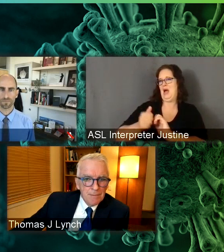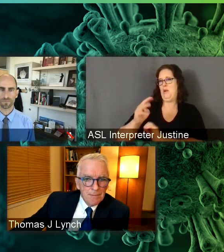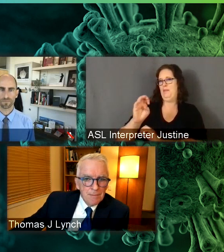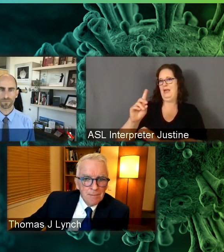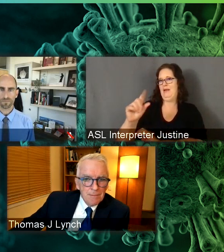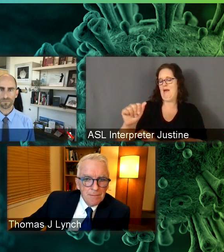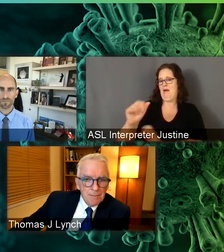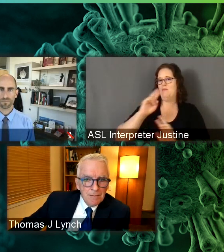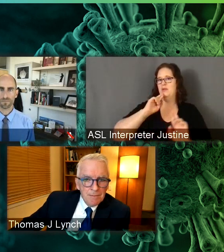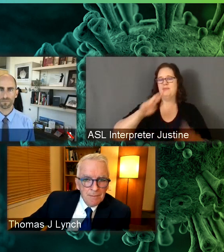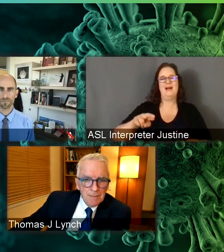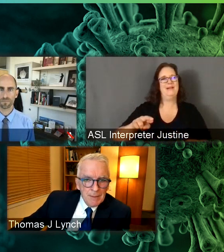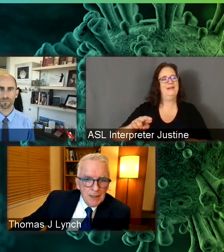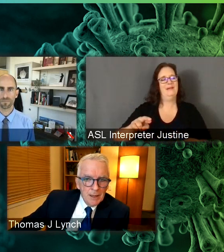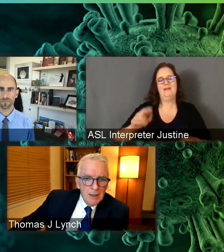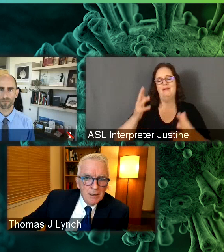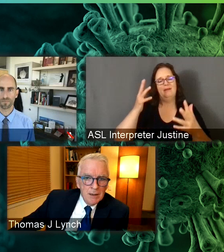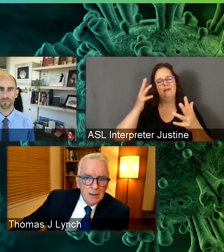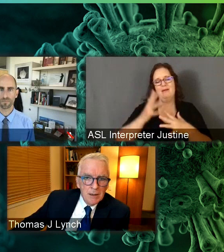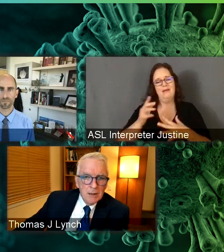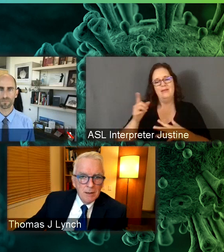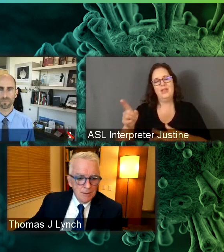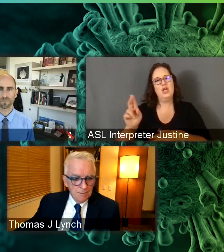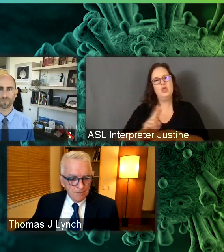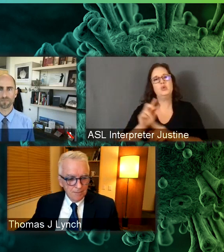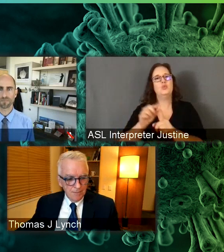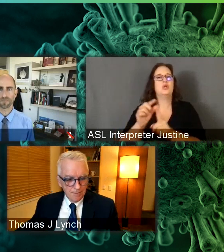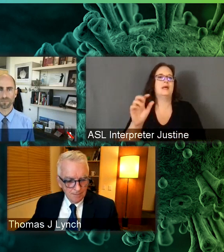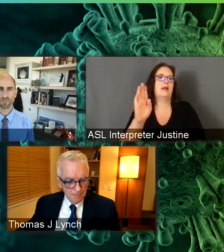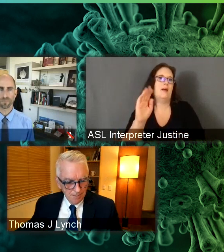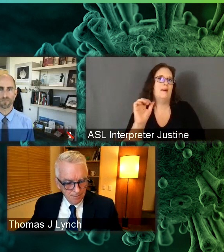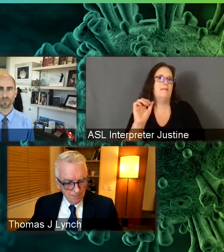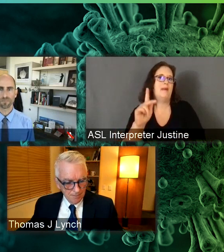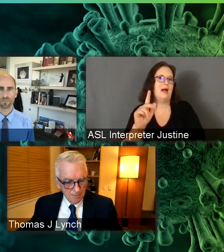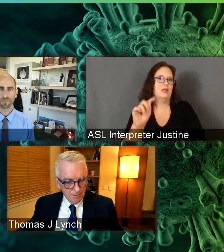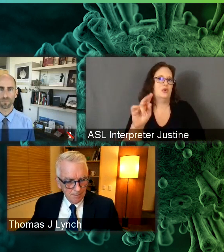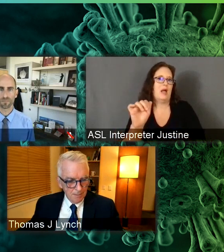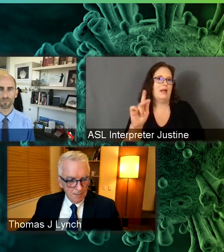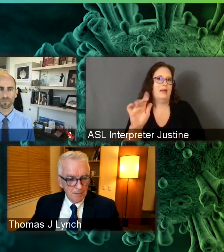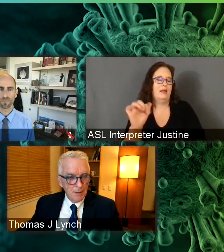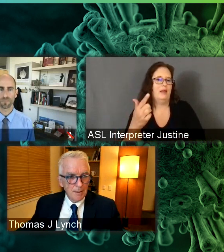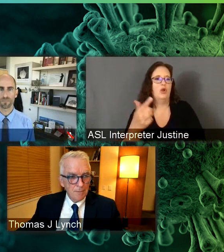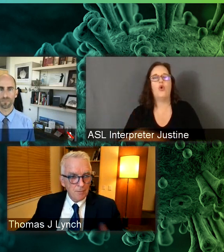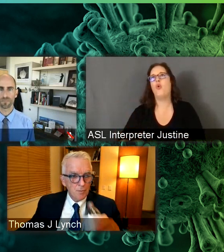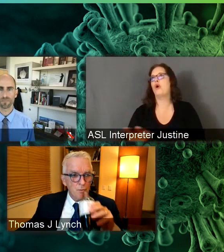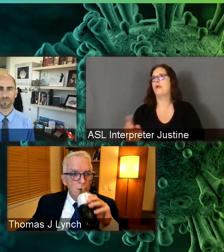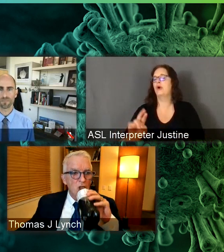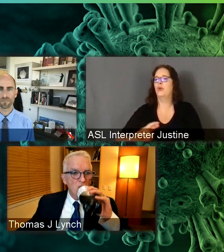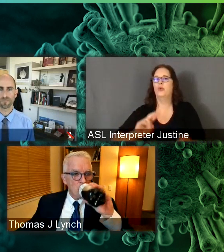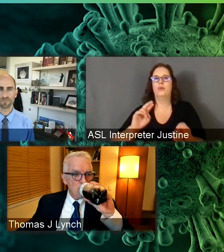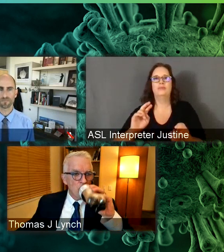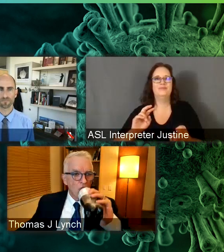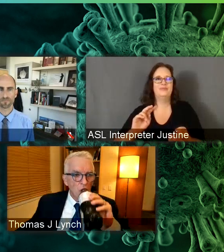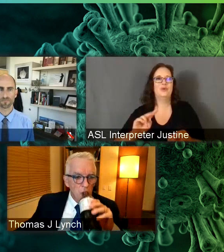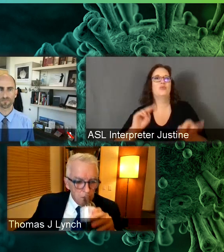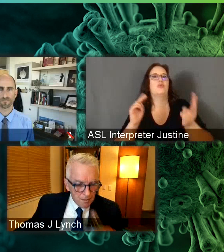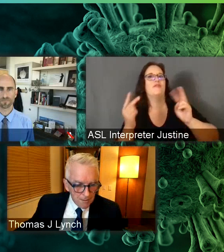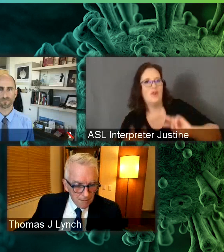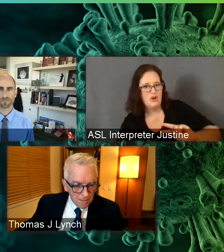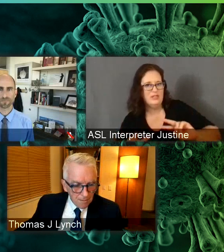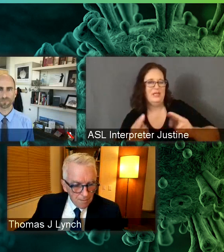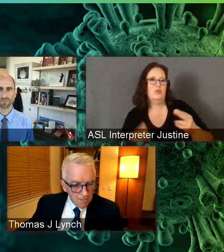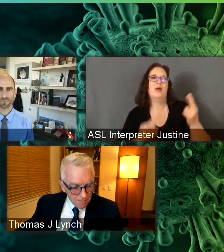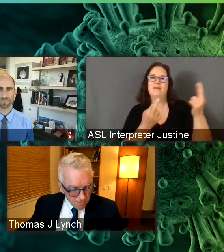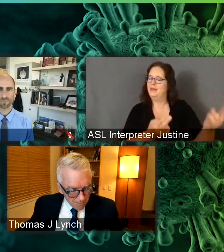use words like backtracking or reversing recommendations. Because to me, I mean, I think, you know, we are